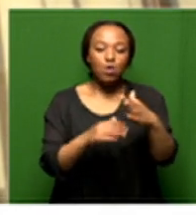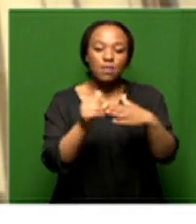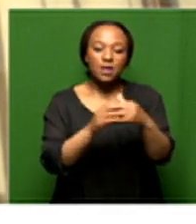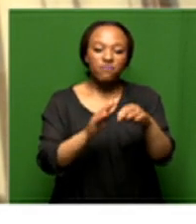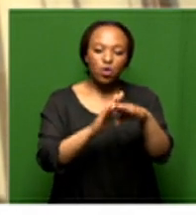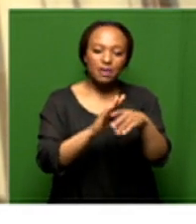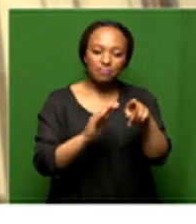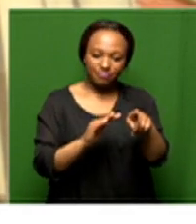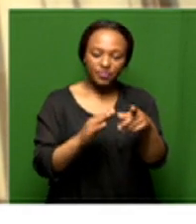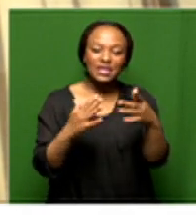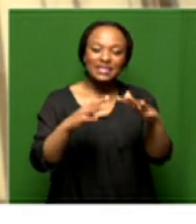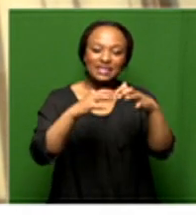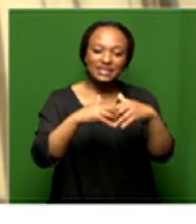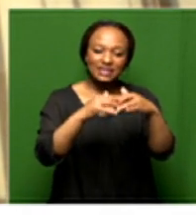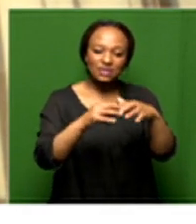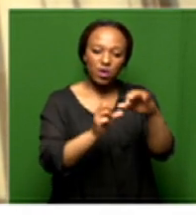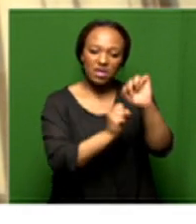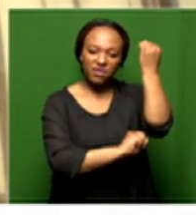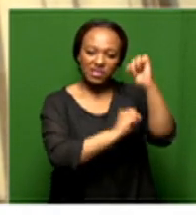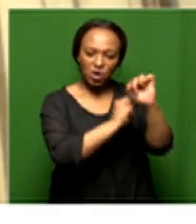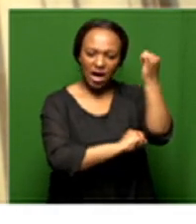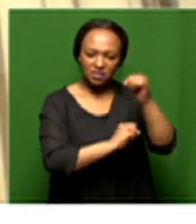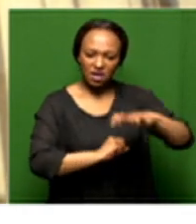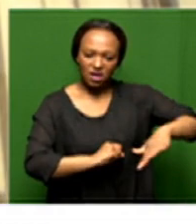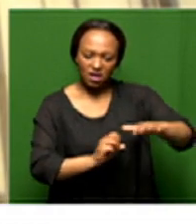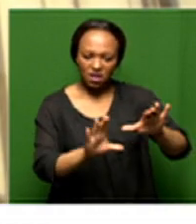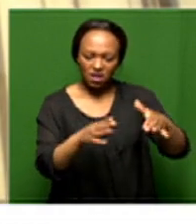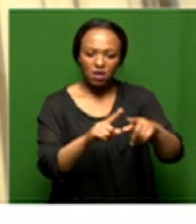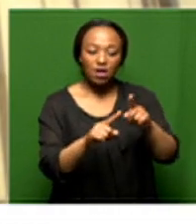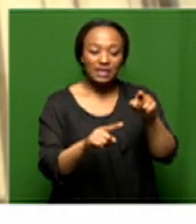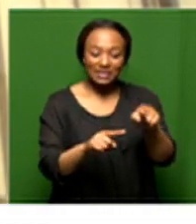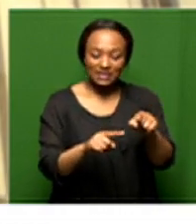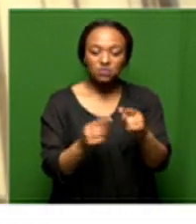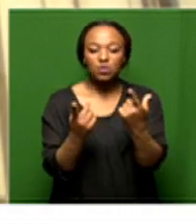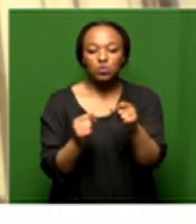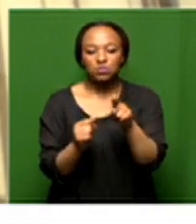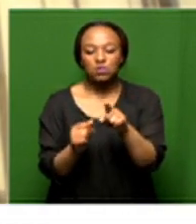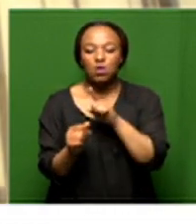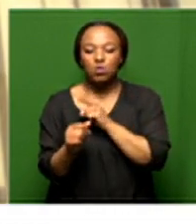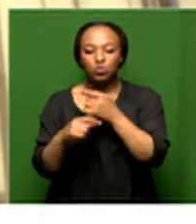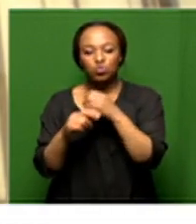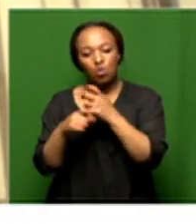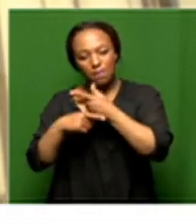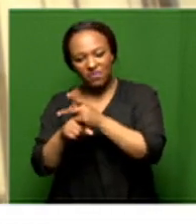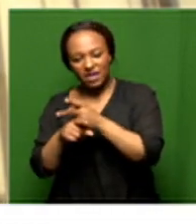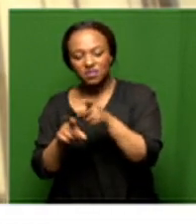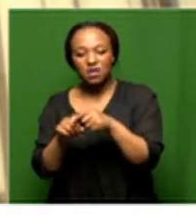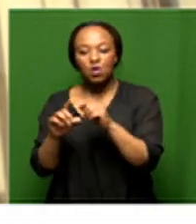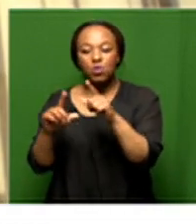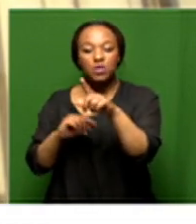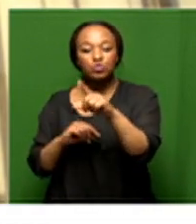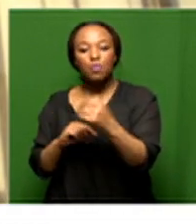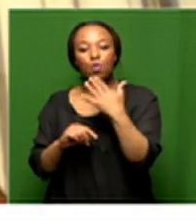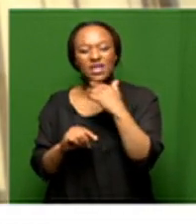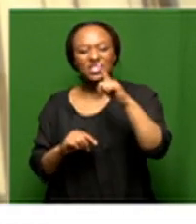program are going to be created in the manufacturing sector what must be done for this for us to be able to manufacture we must stop these cheap